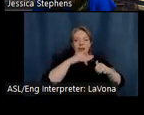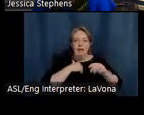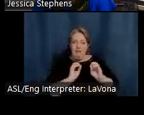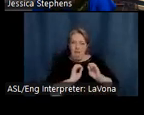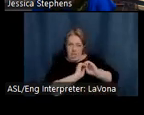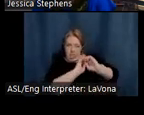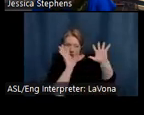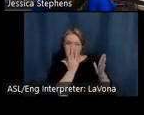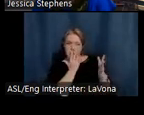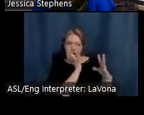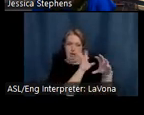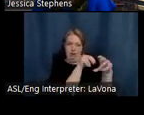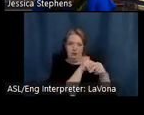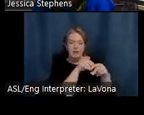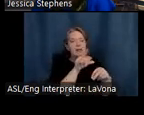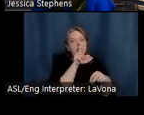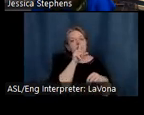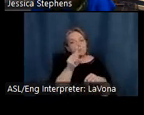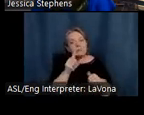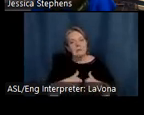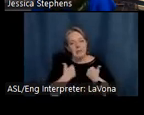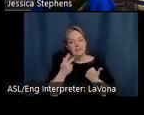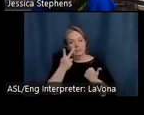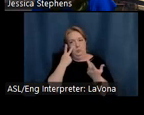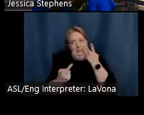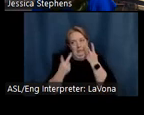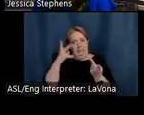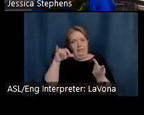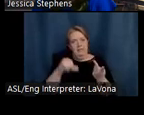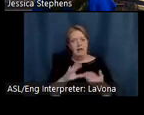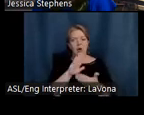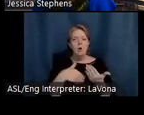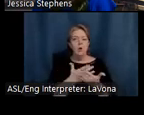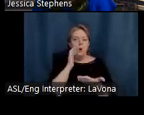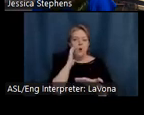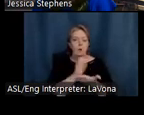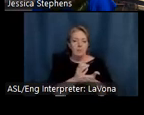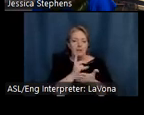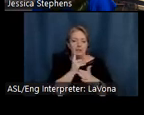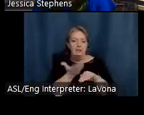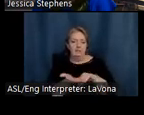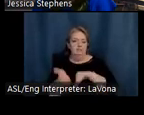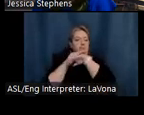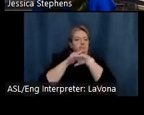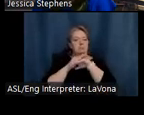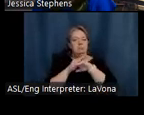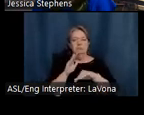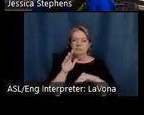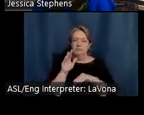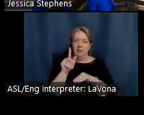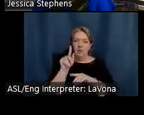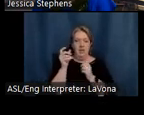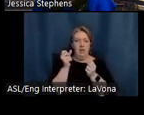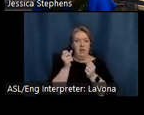they really are in nature. The whole picture is keyed up. The whole tones and blackness has